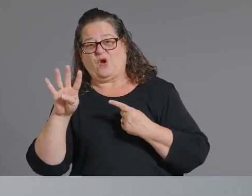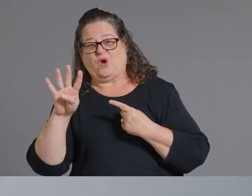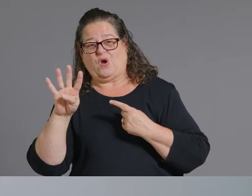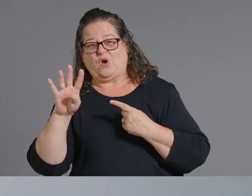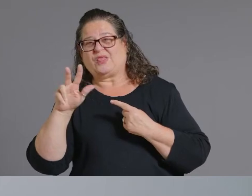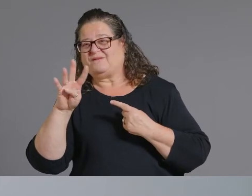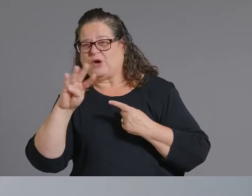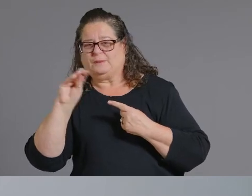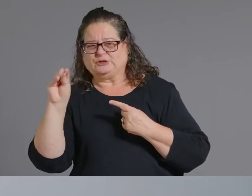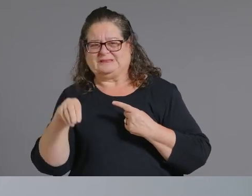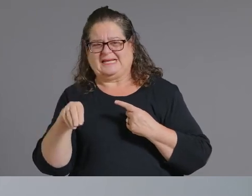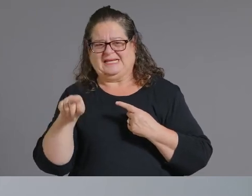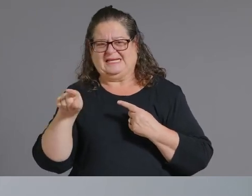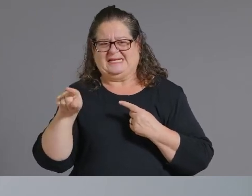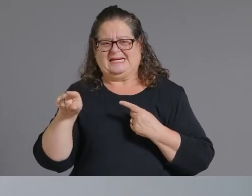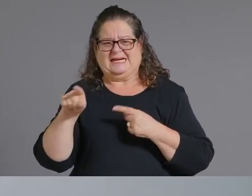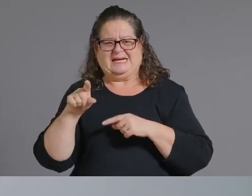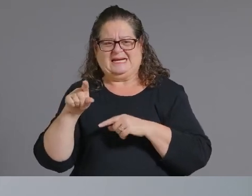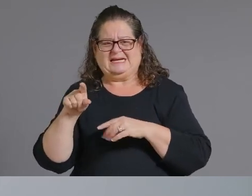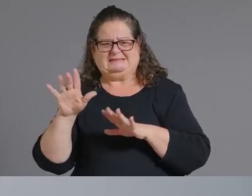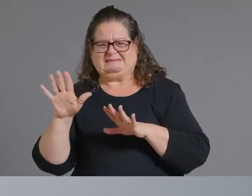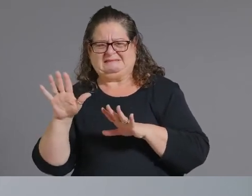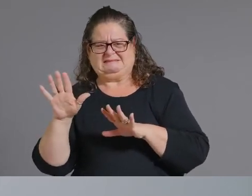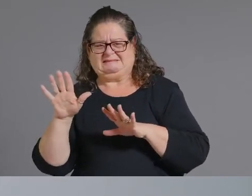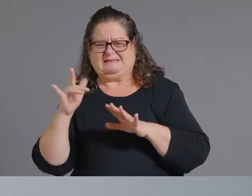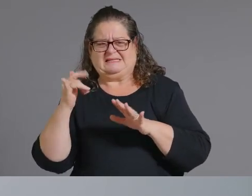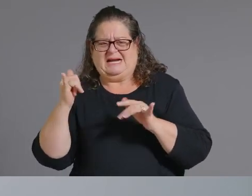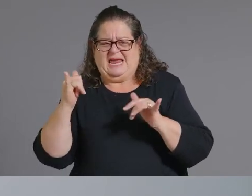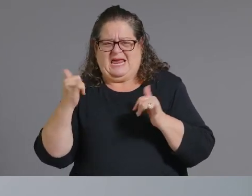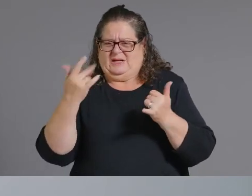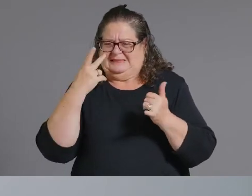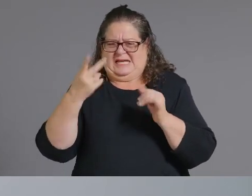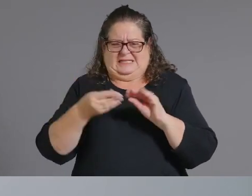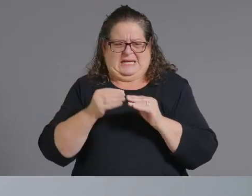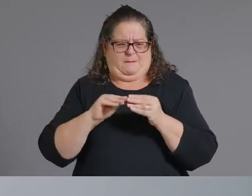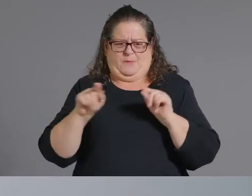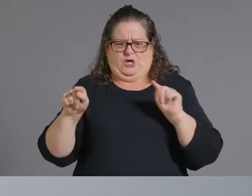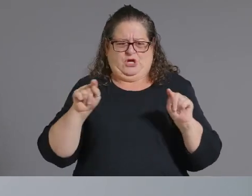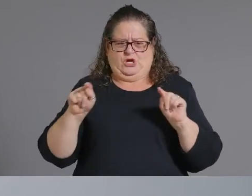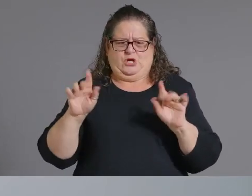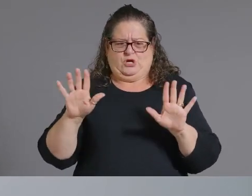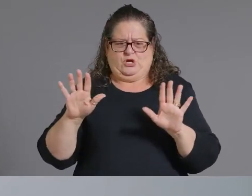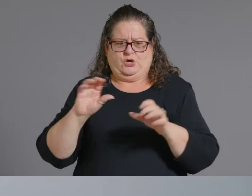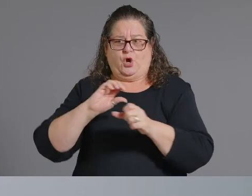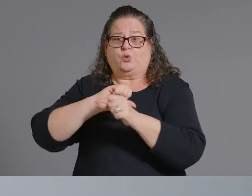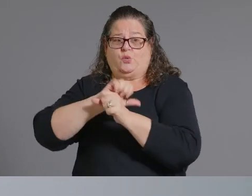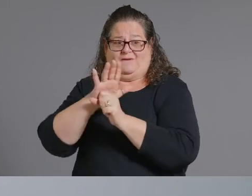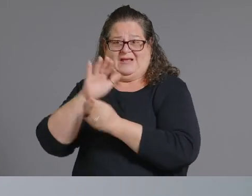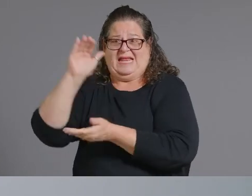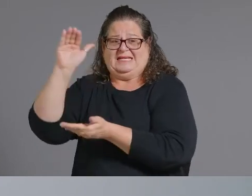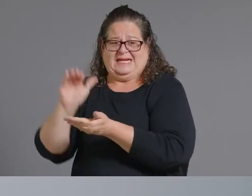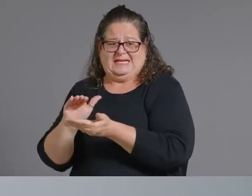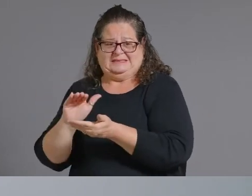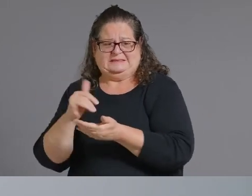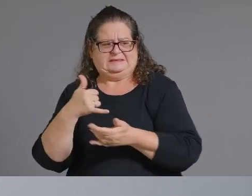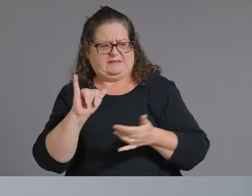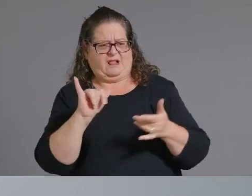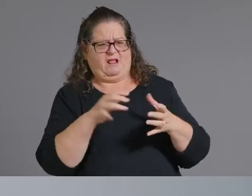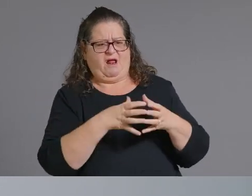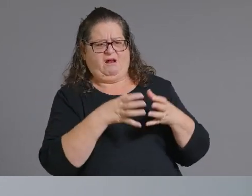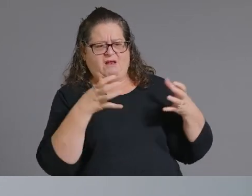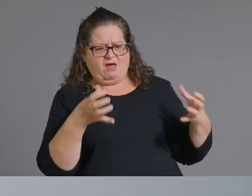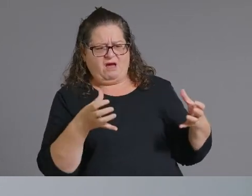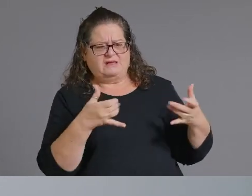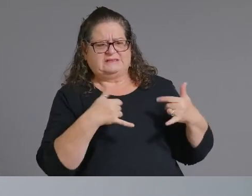why are we still having you know while we're seeing these dramatic decrease in covid numbers why are we still seeing a large percentage of covid cases in our